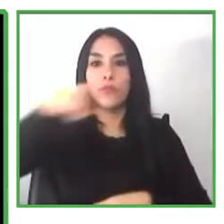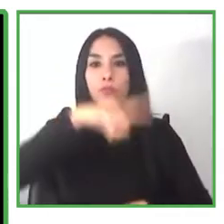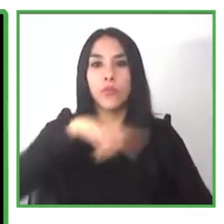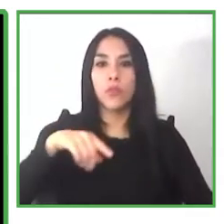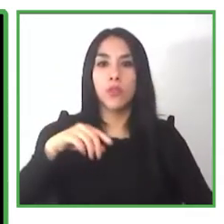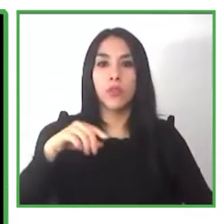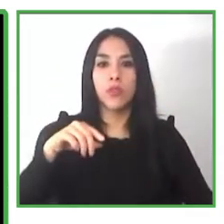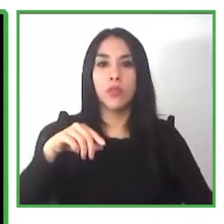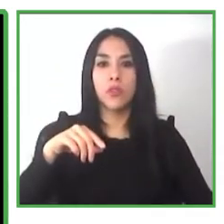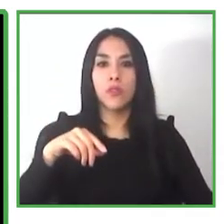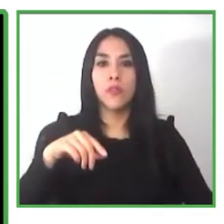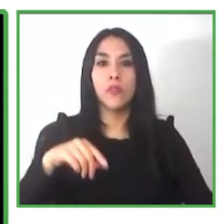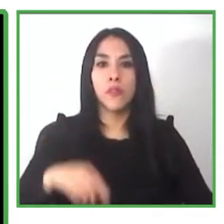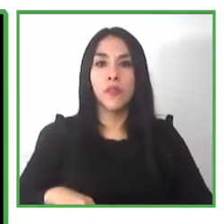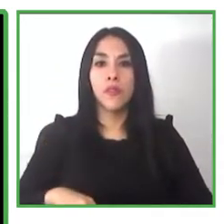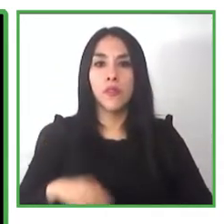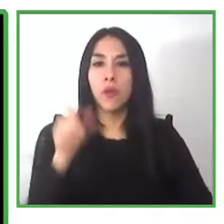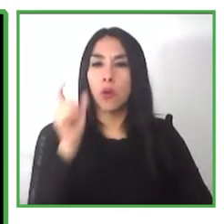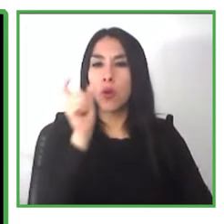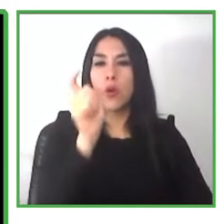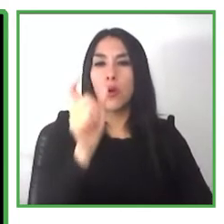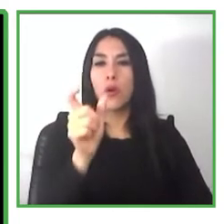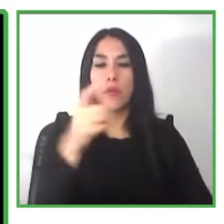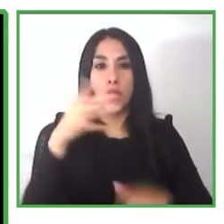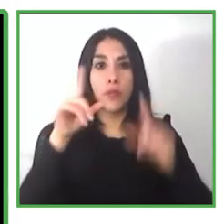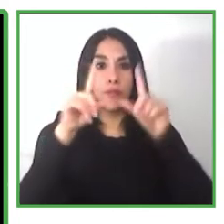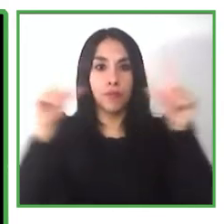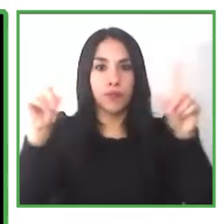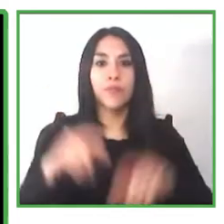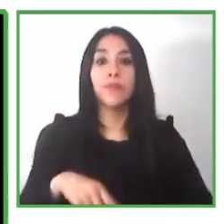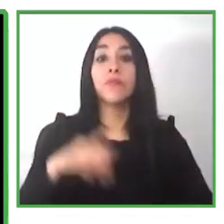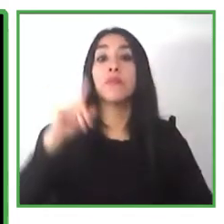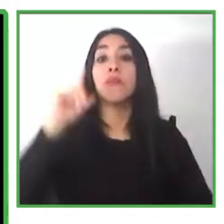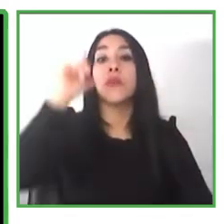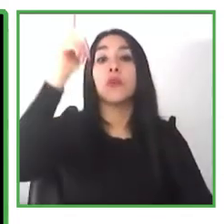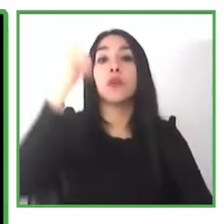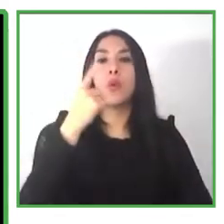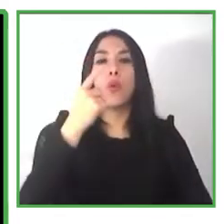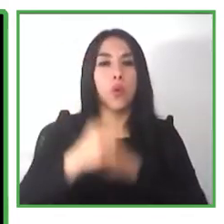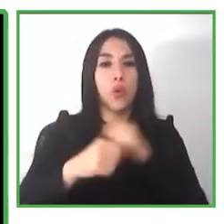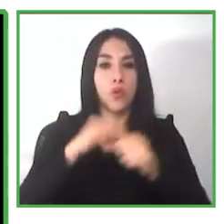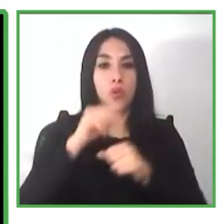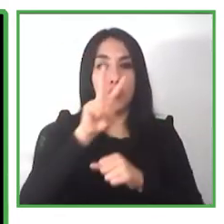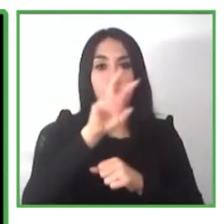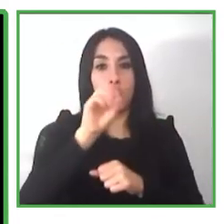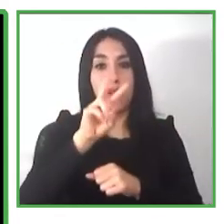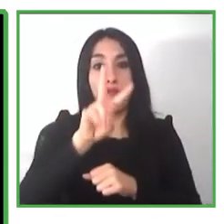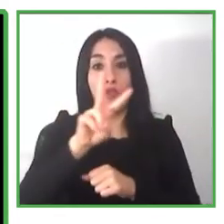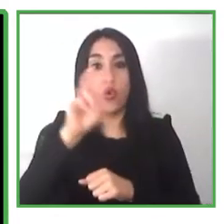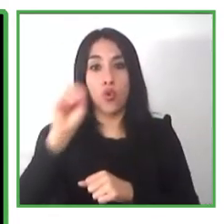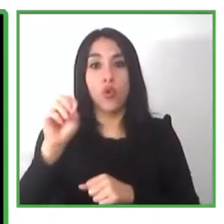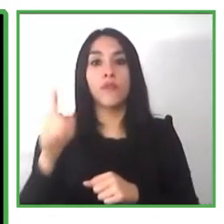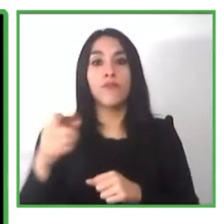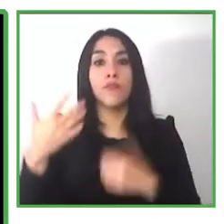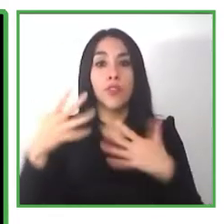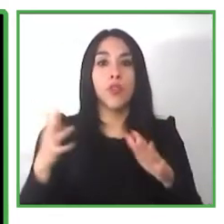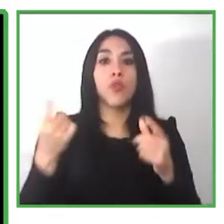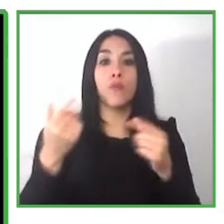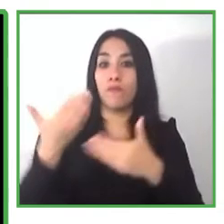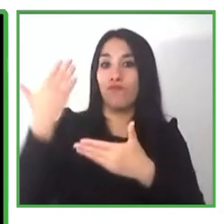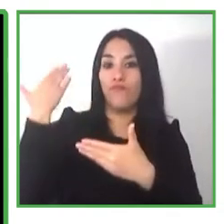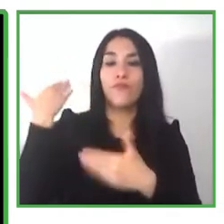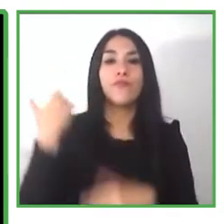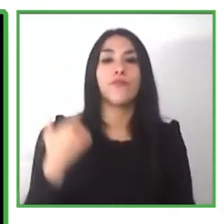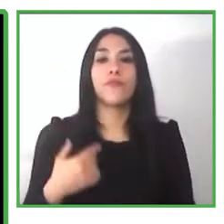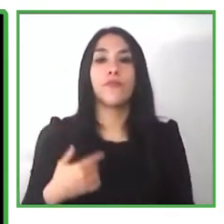in 2020 um we also in sorry we also network with companies we advise employers how to